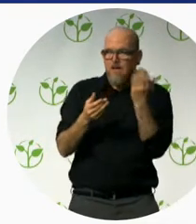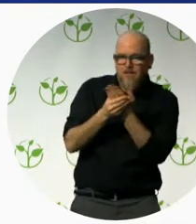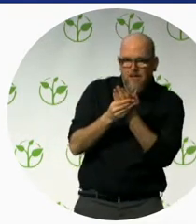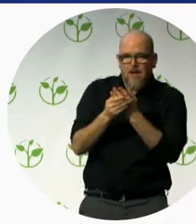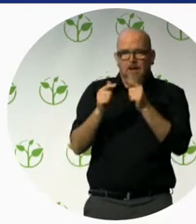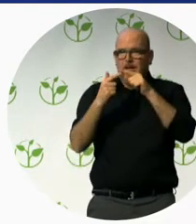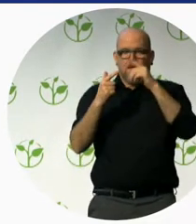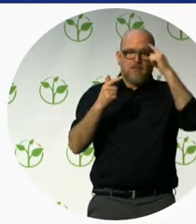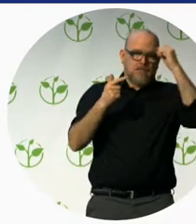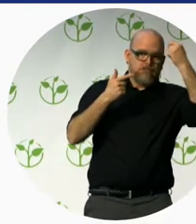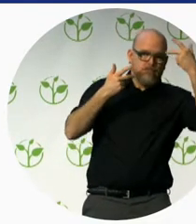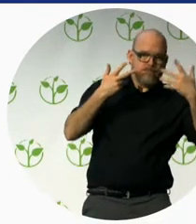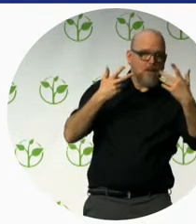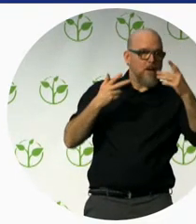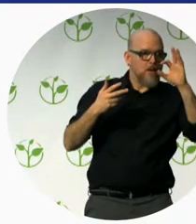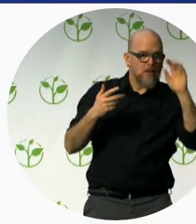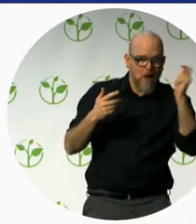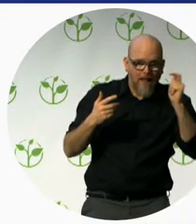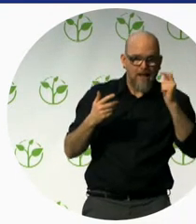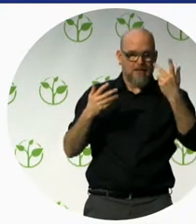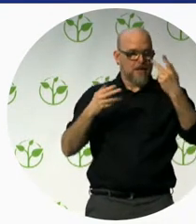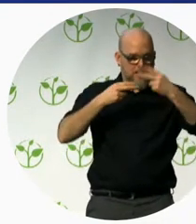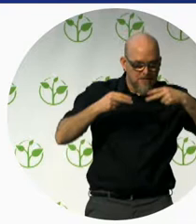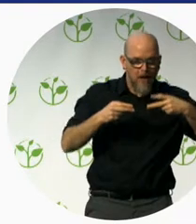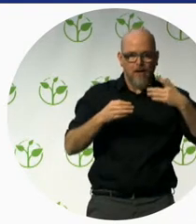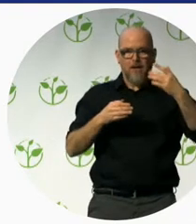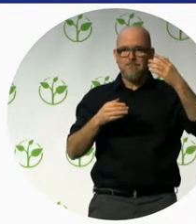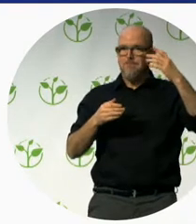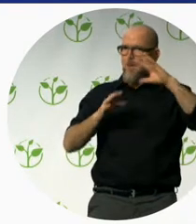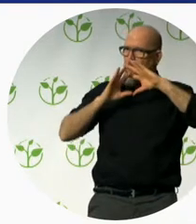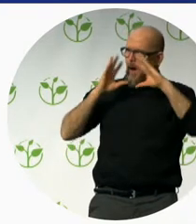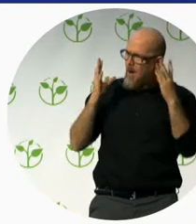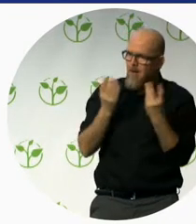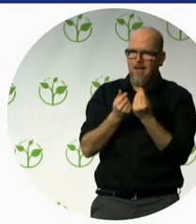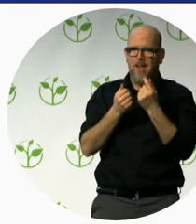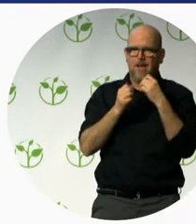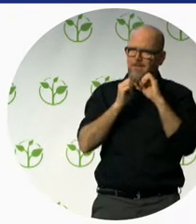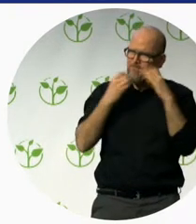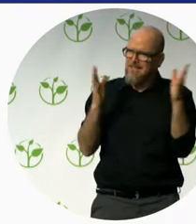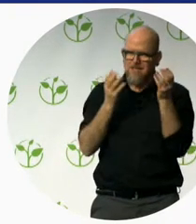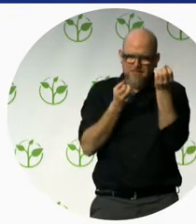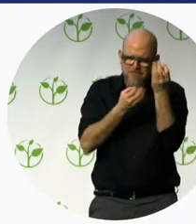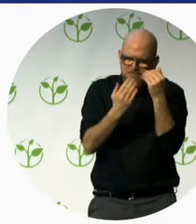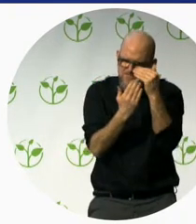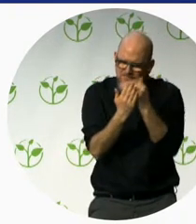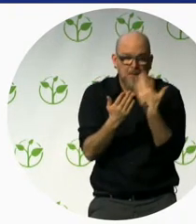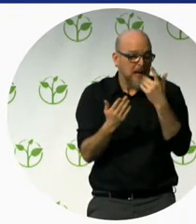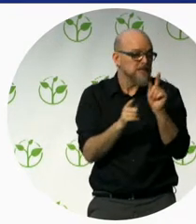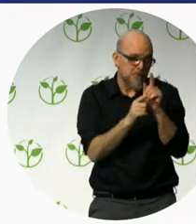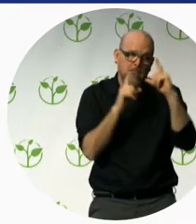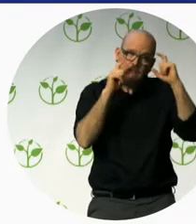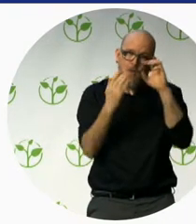restaurants are described in a clear way with photographs. So when I visit Bruges now, I don't have to stay in the main shopping